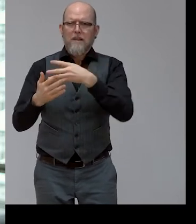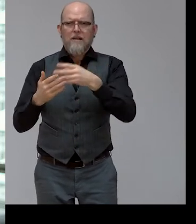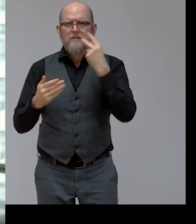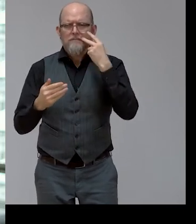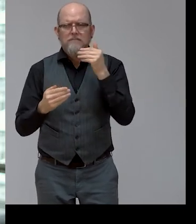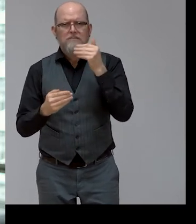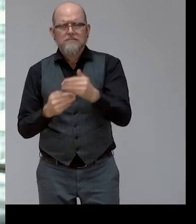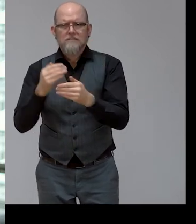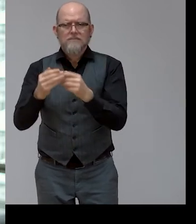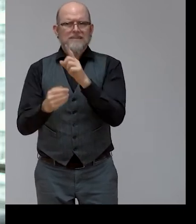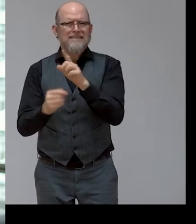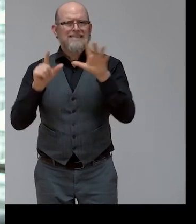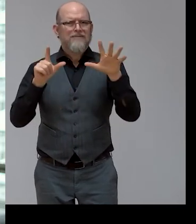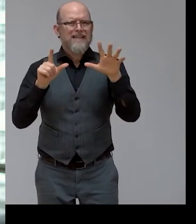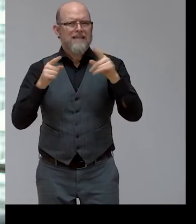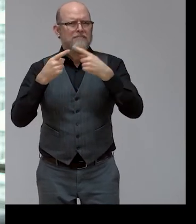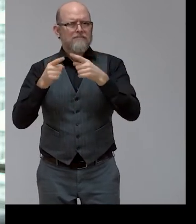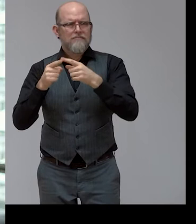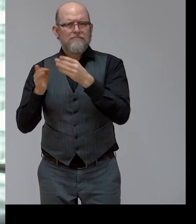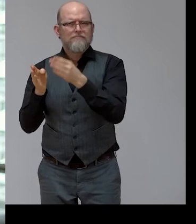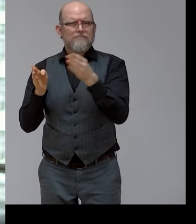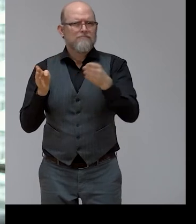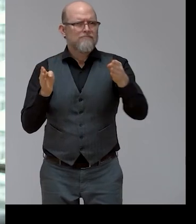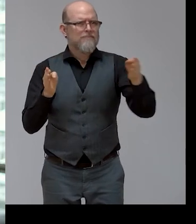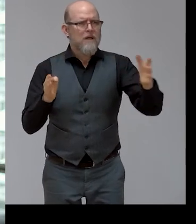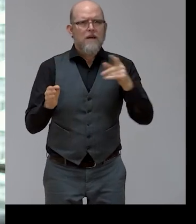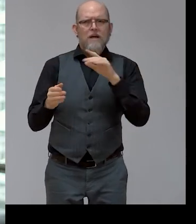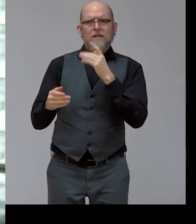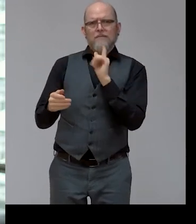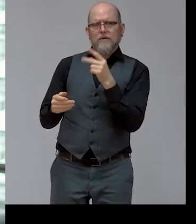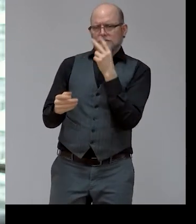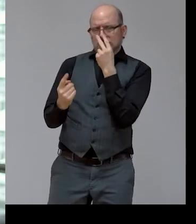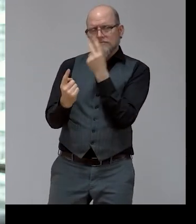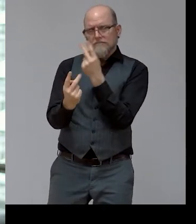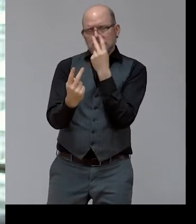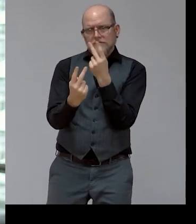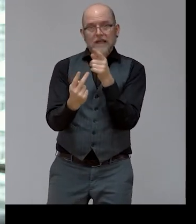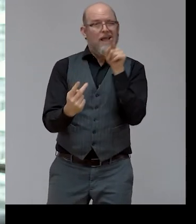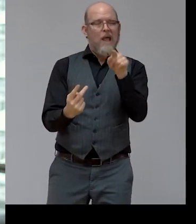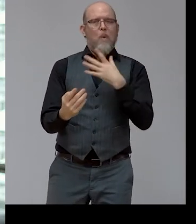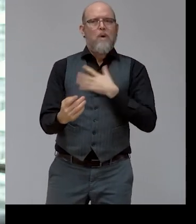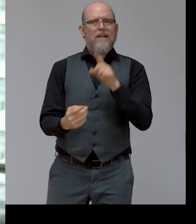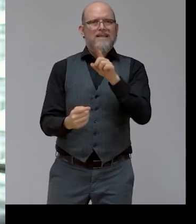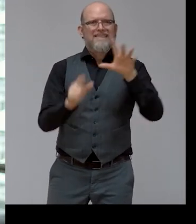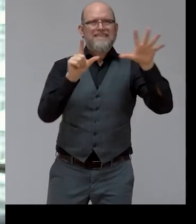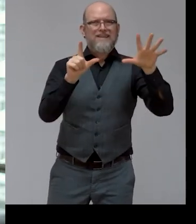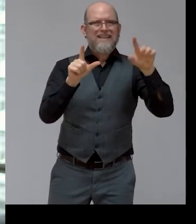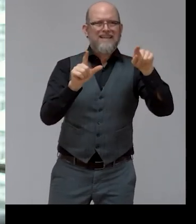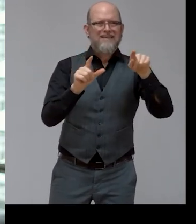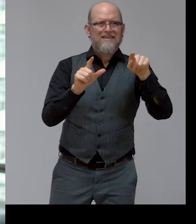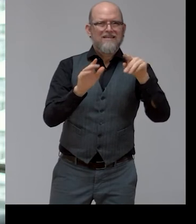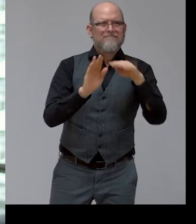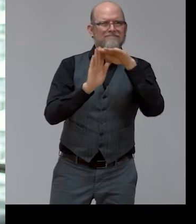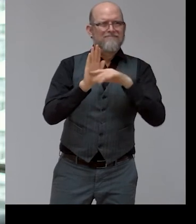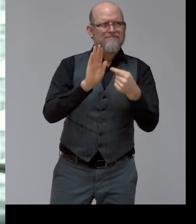refers to inclusion of people with disabilities, to ensure living in dignity